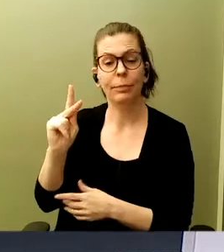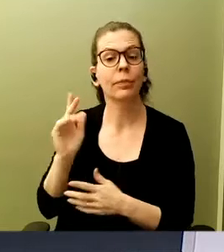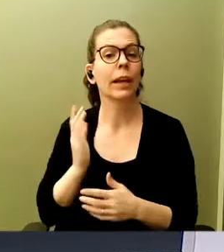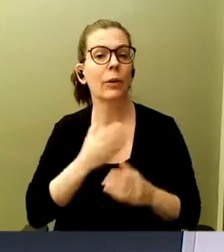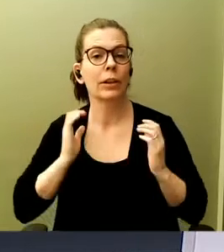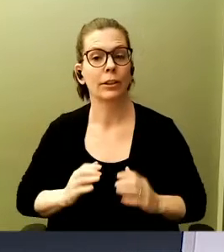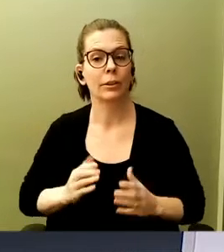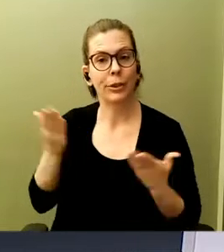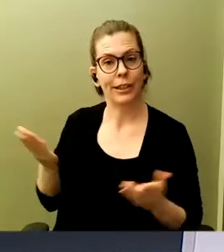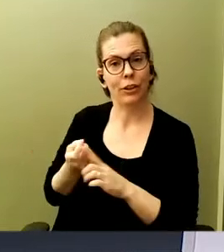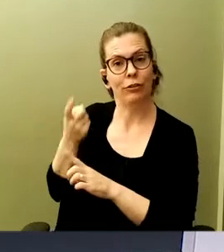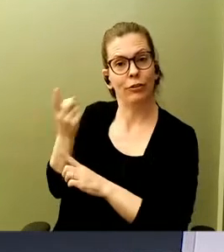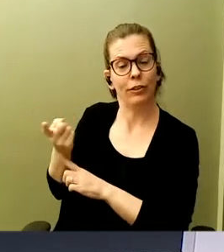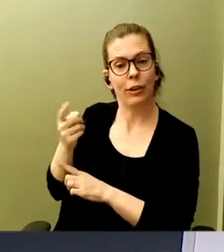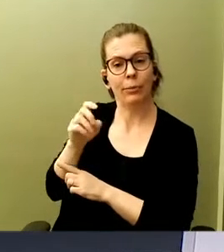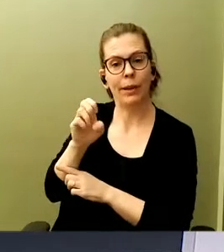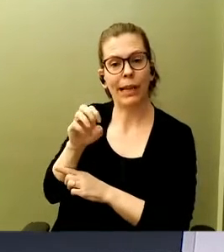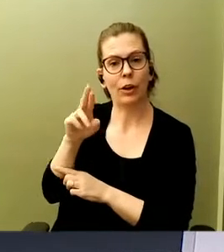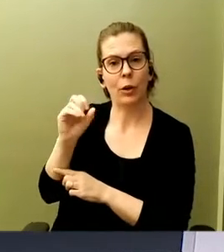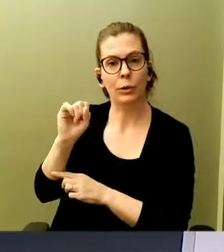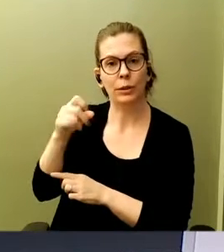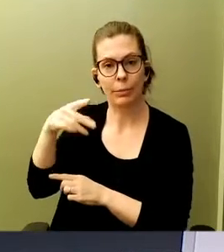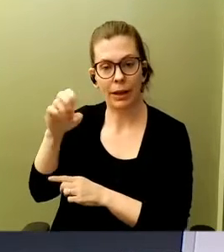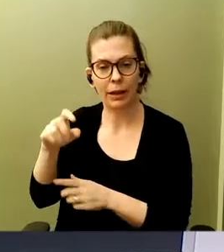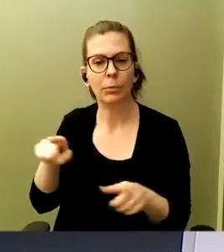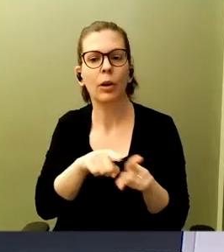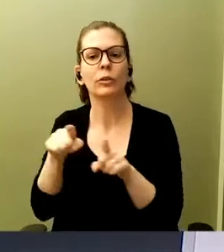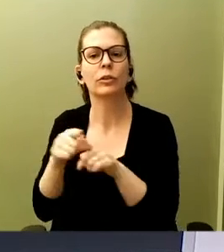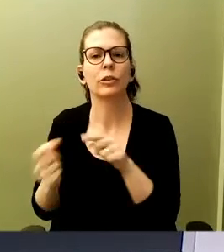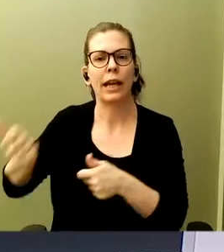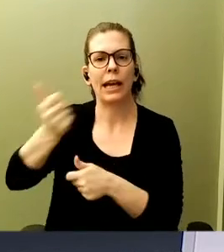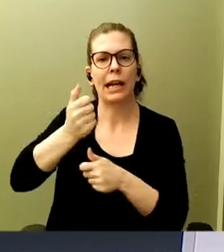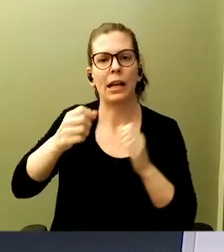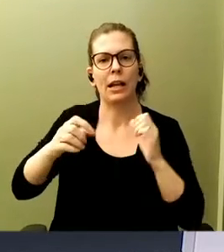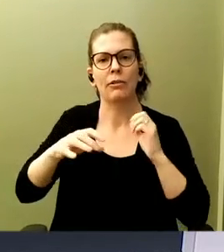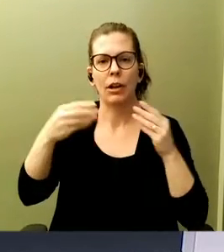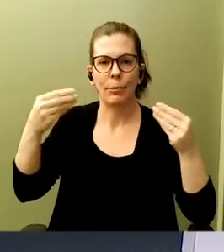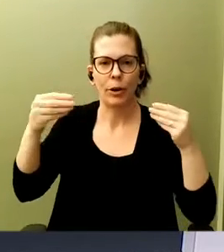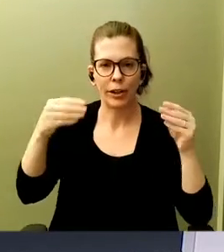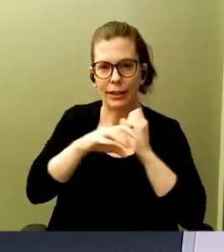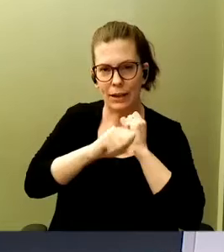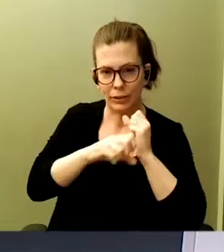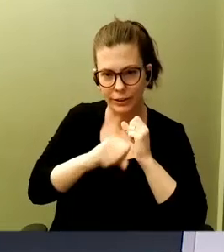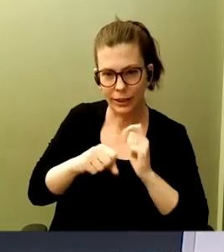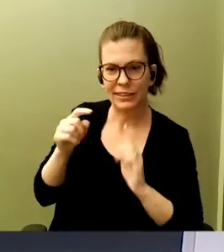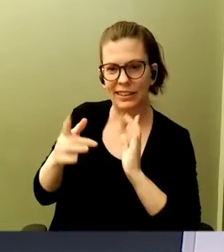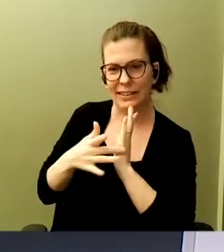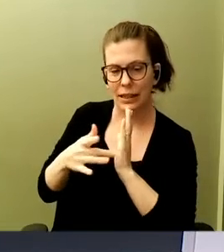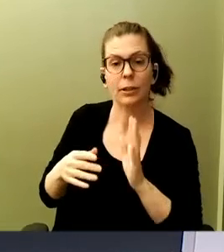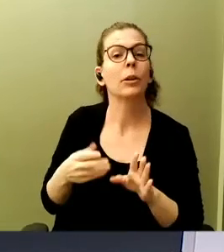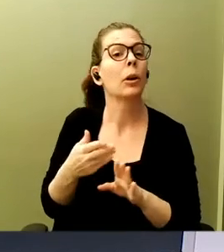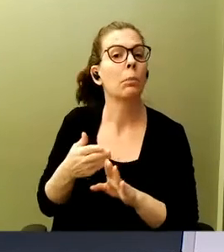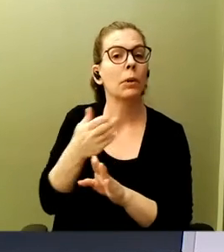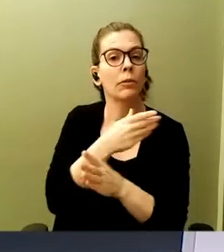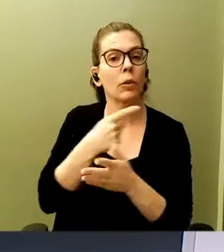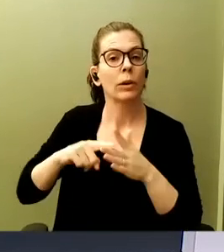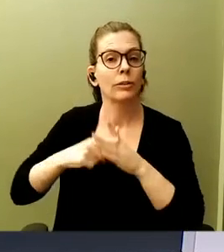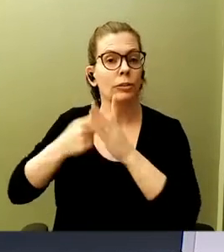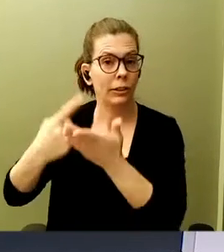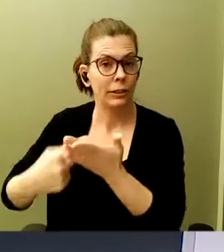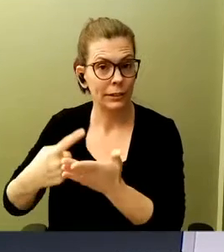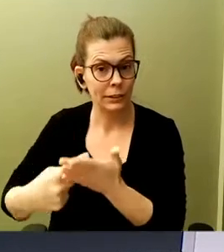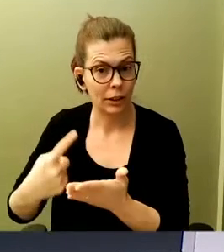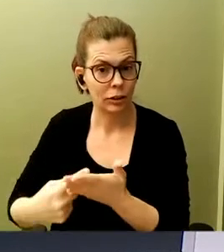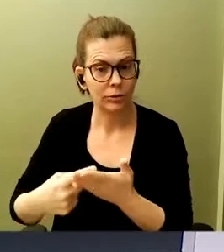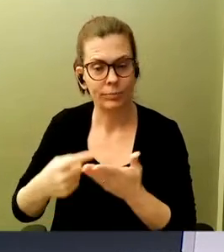Aerospike and also our head of marketing for advertising and marketing tech. But before we start the discussion, let me tell you